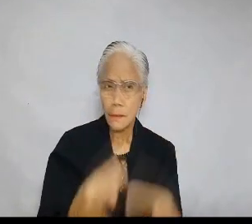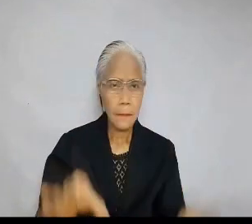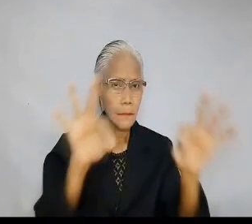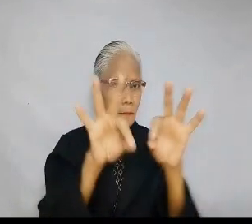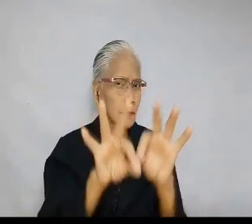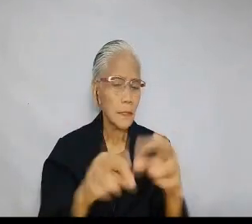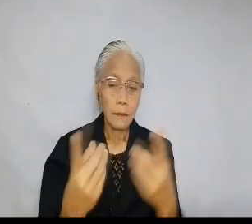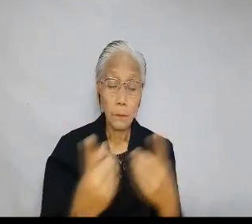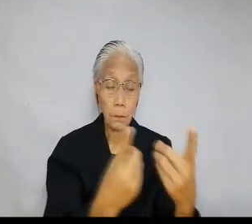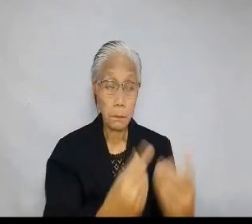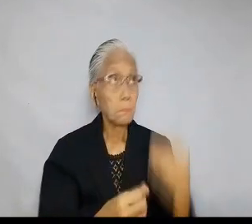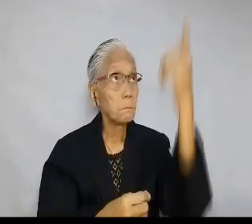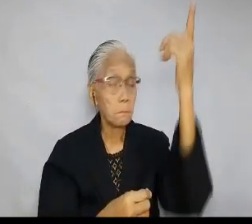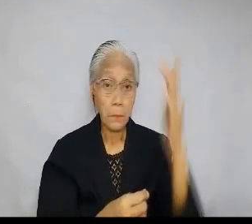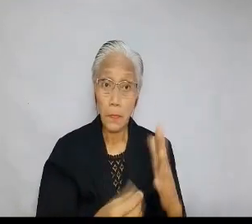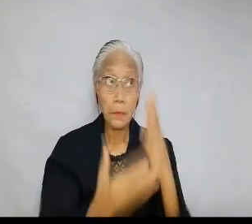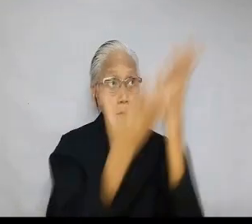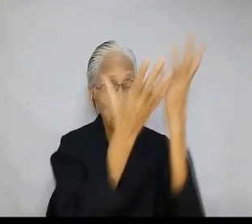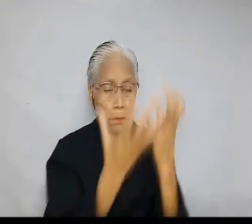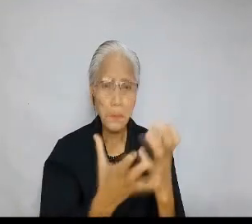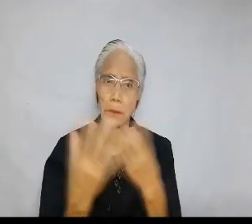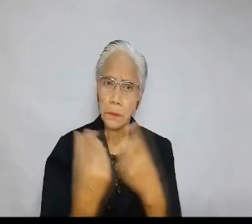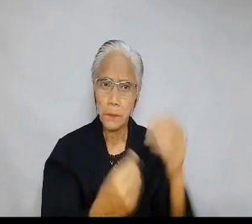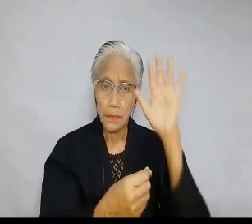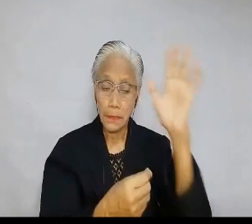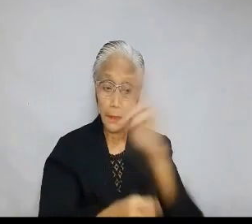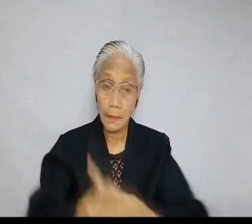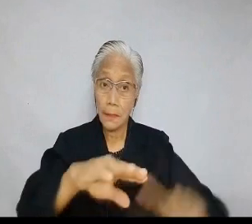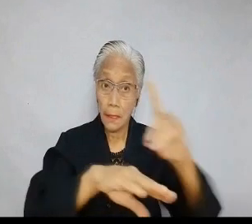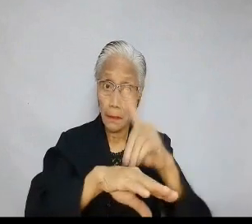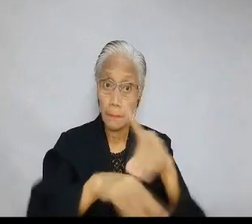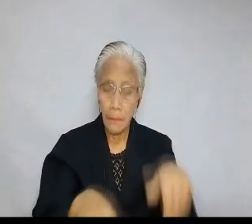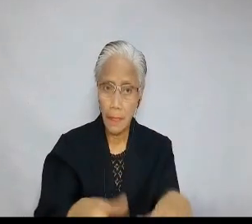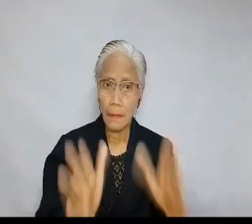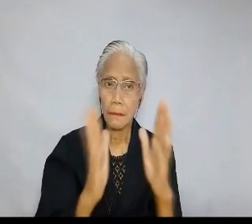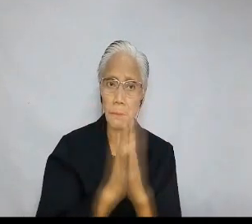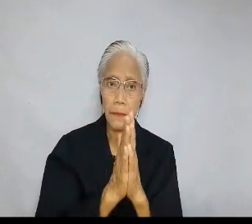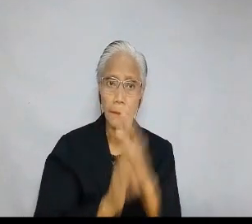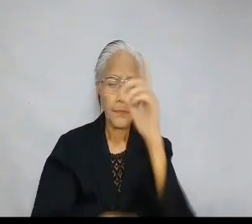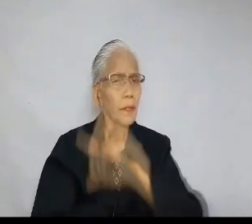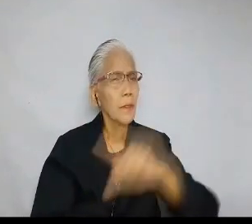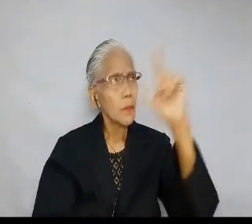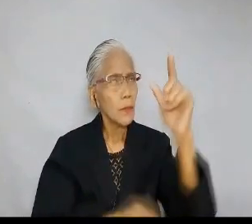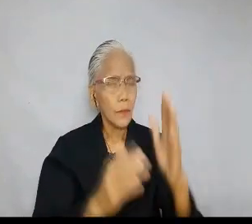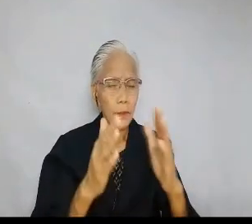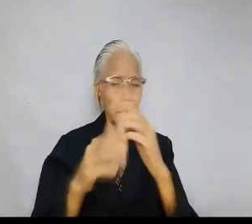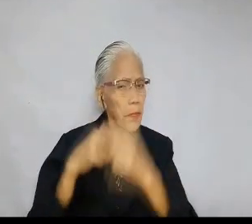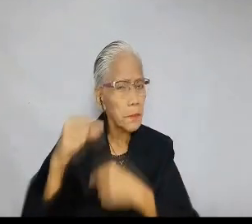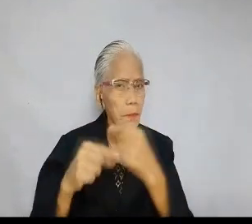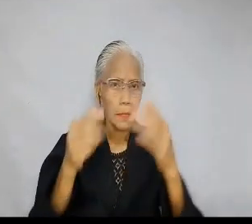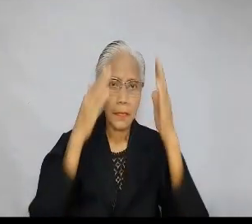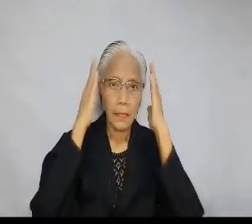matters in life is to do God's will and work for His kingdom. Let us pray. Lord,